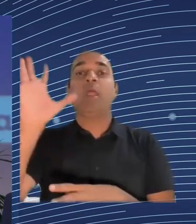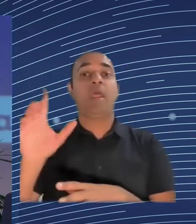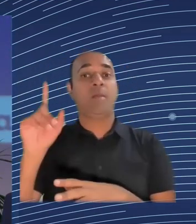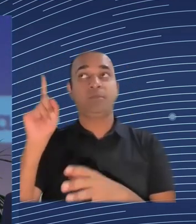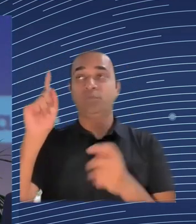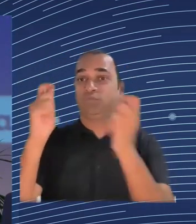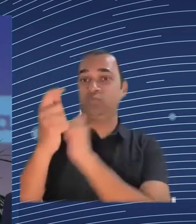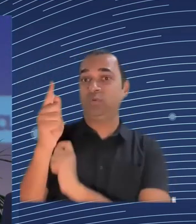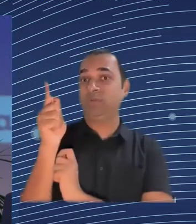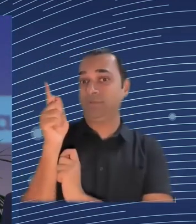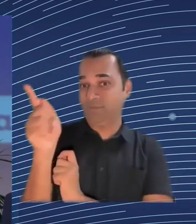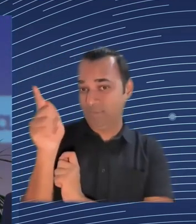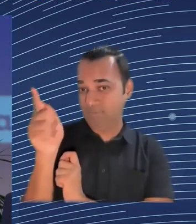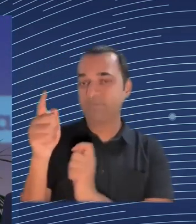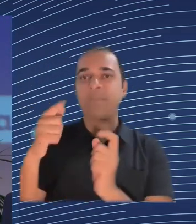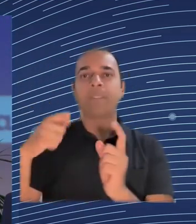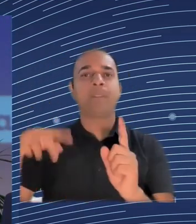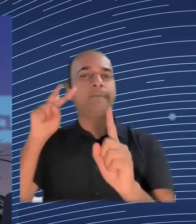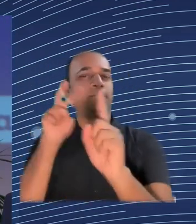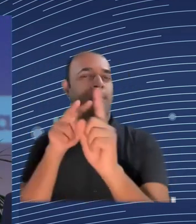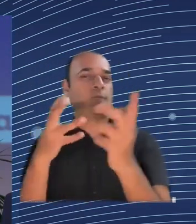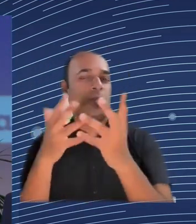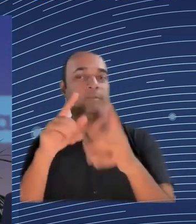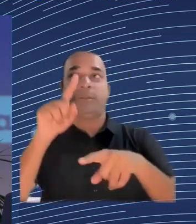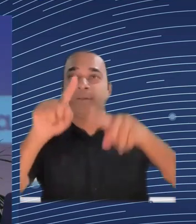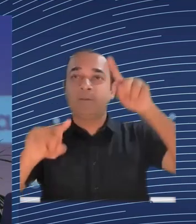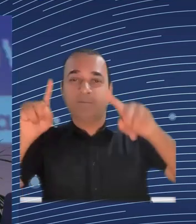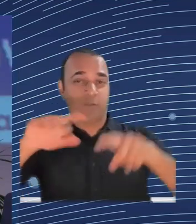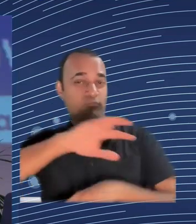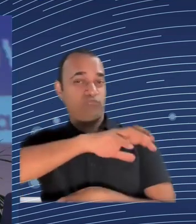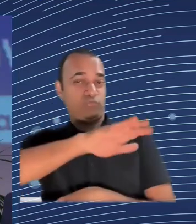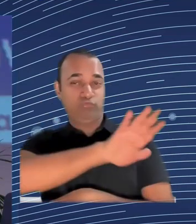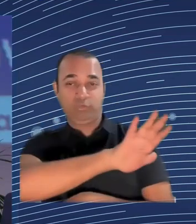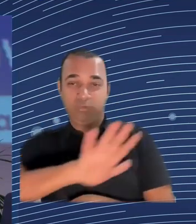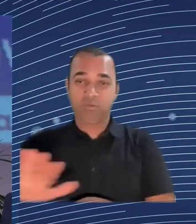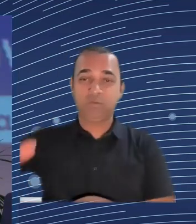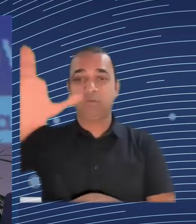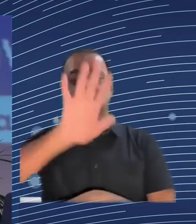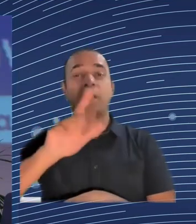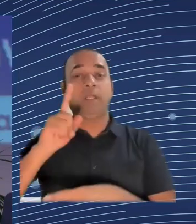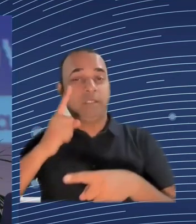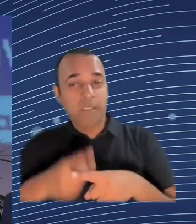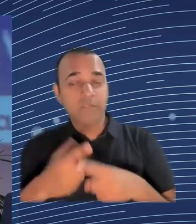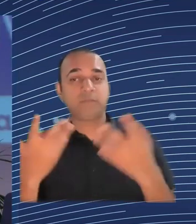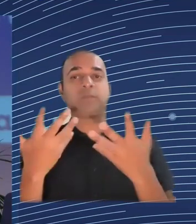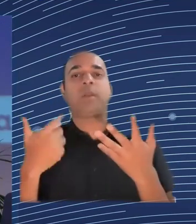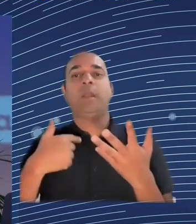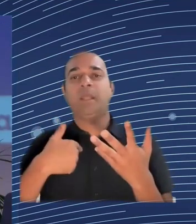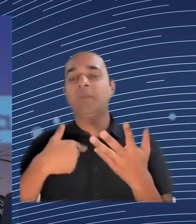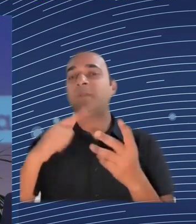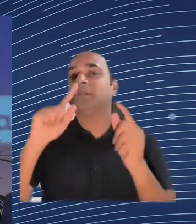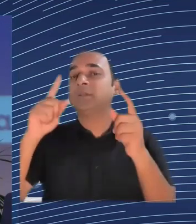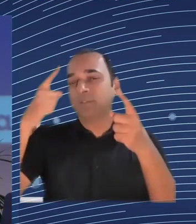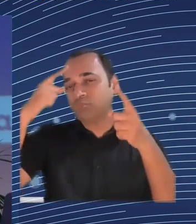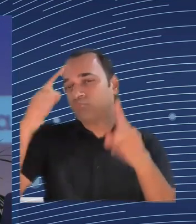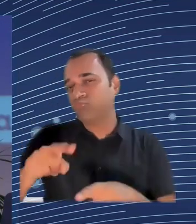evolution, not the revolution, because a lot of good things there and working there and we